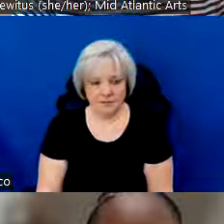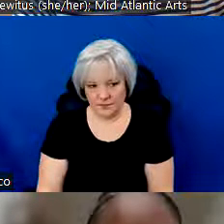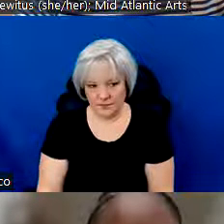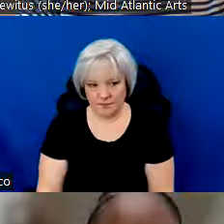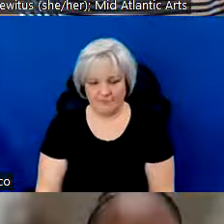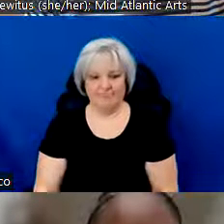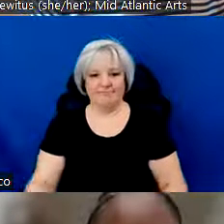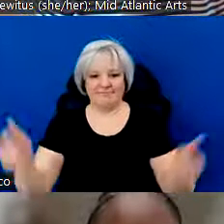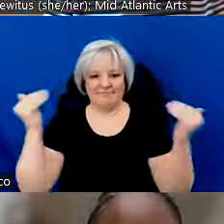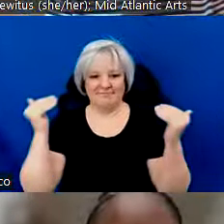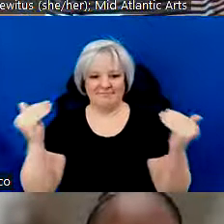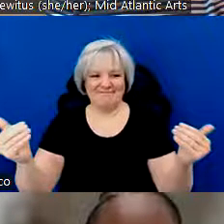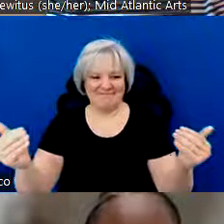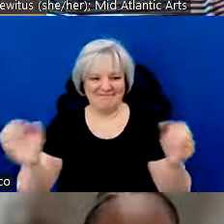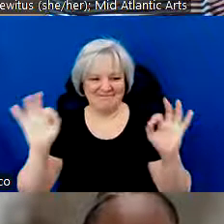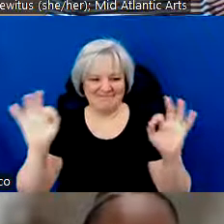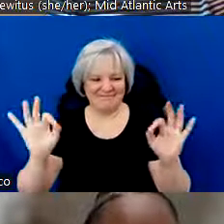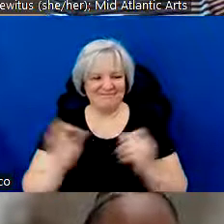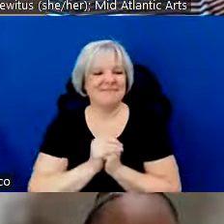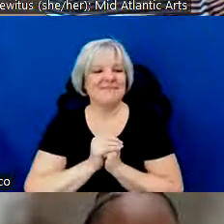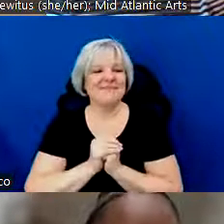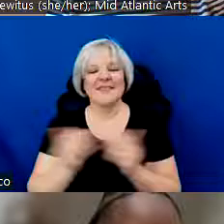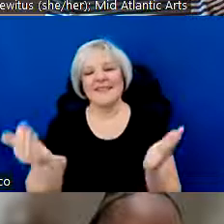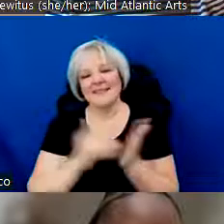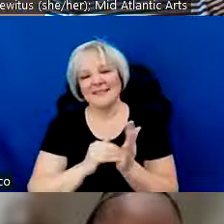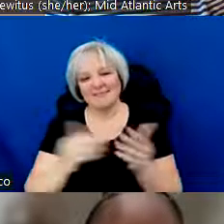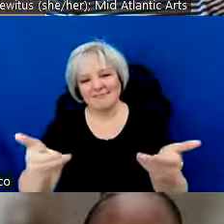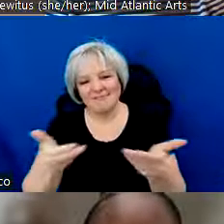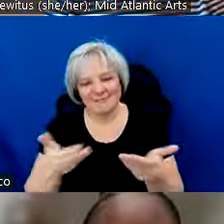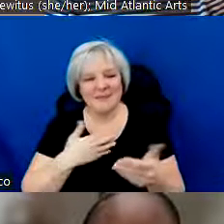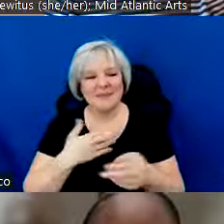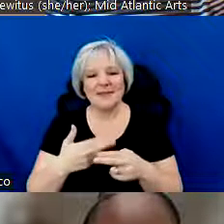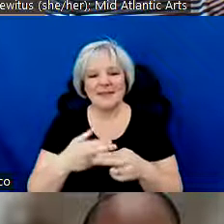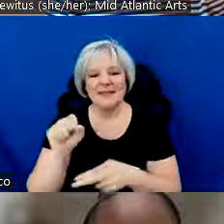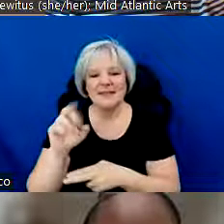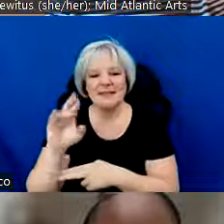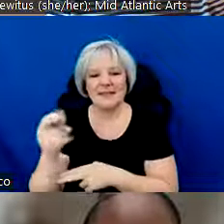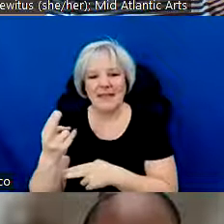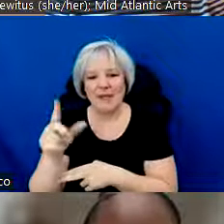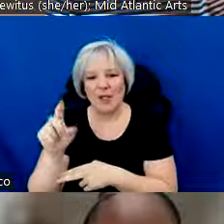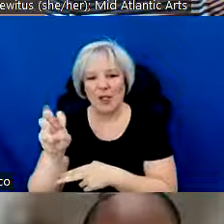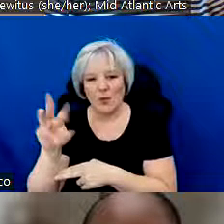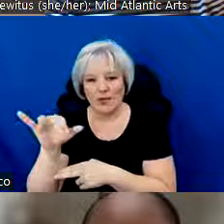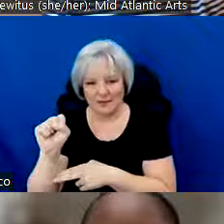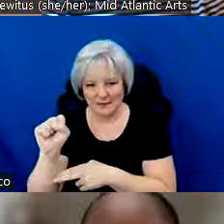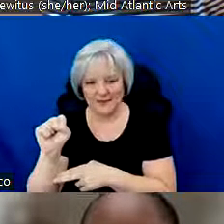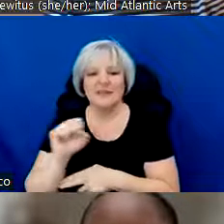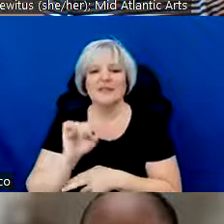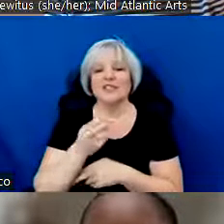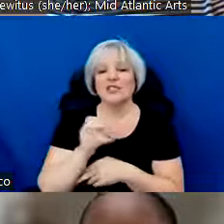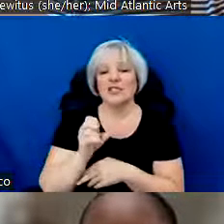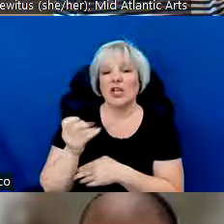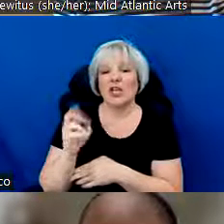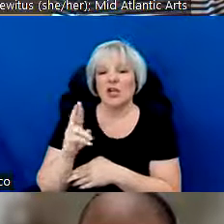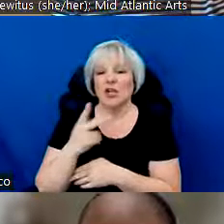All right, here we go. So, again, welcome. My name is Sarah Lewis. I use she and her pronouns,